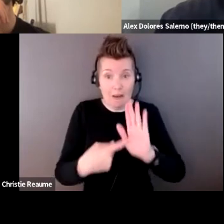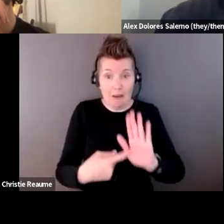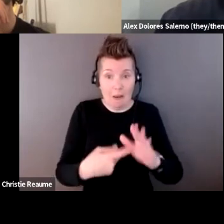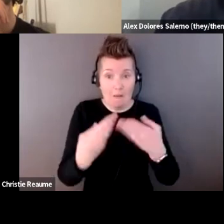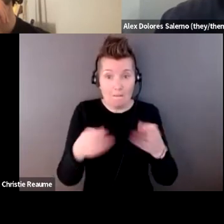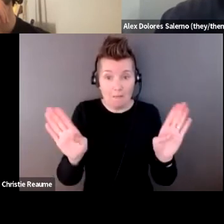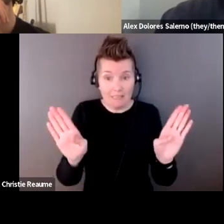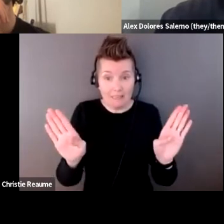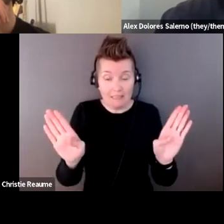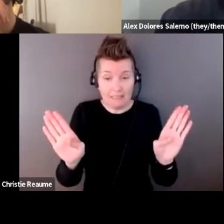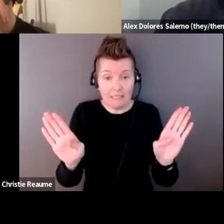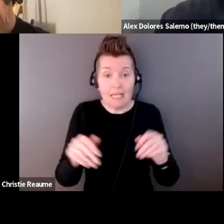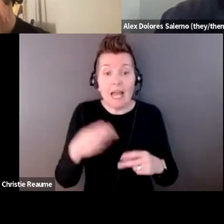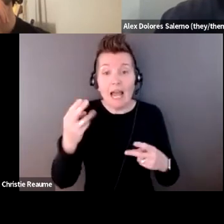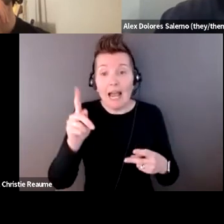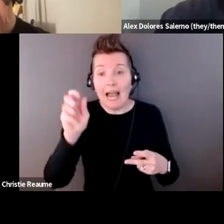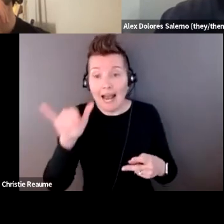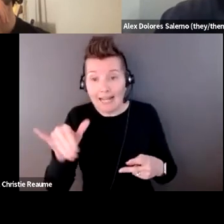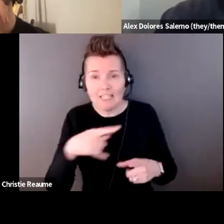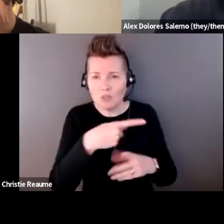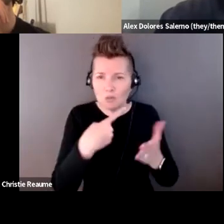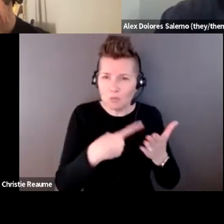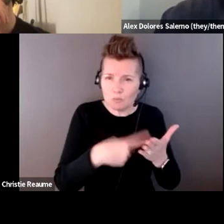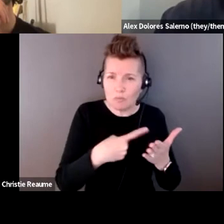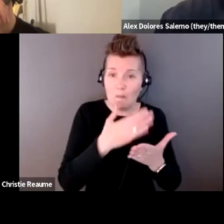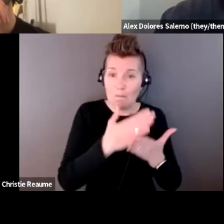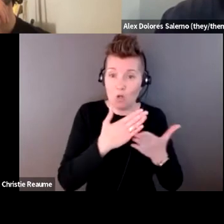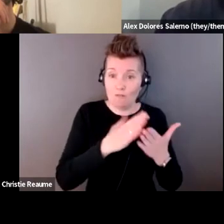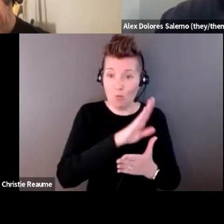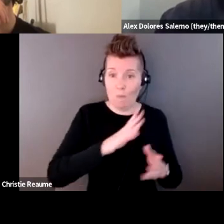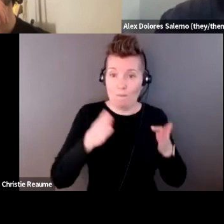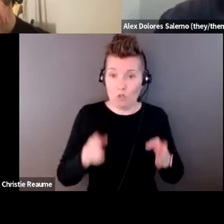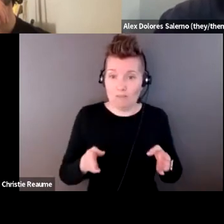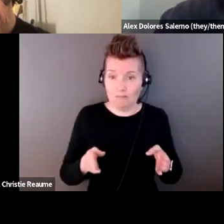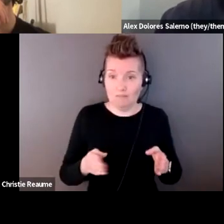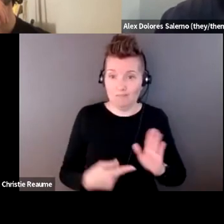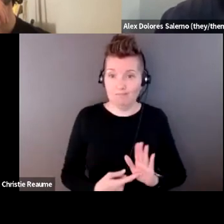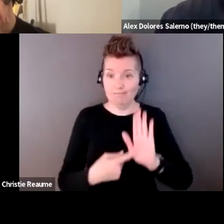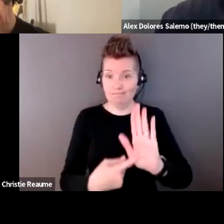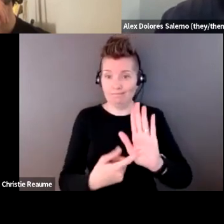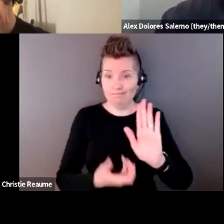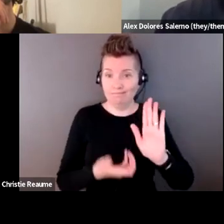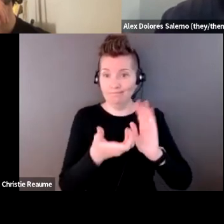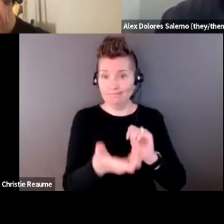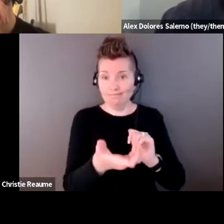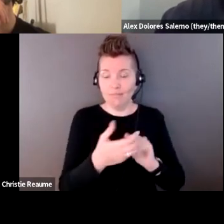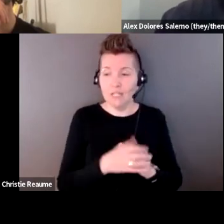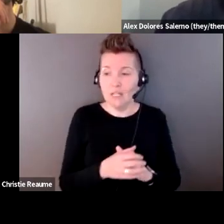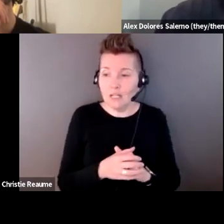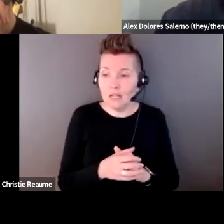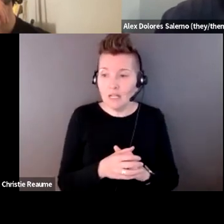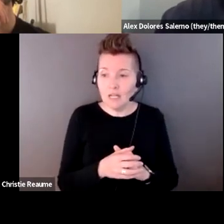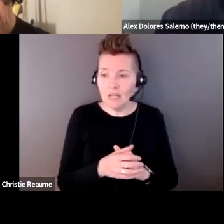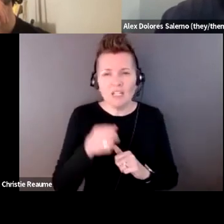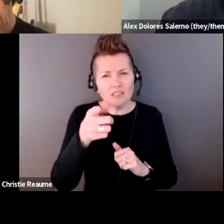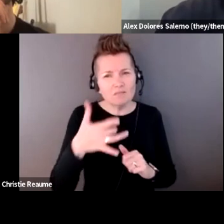opaqueness Haley bringing attention to parts of her personhood and patient hood. Do you see these themes as something